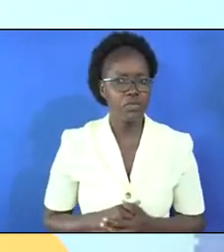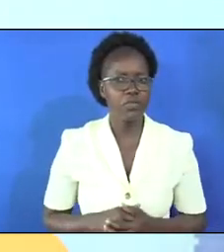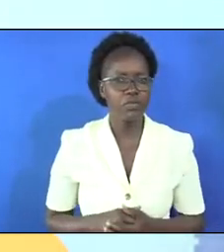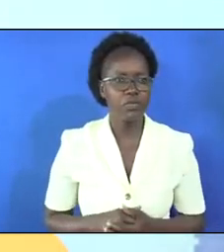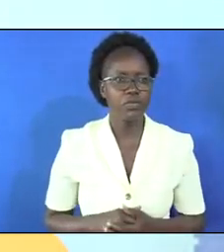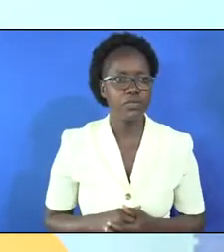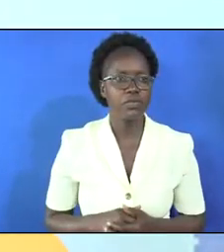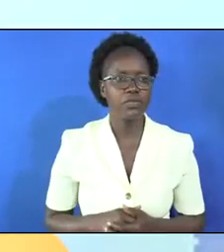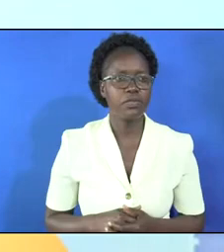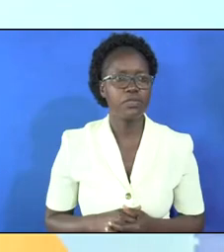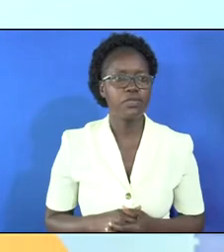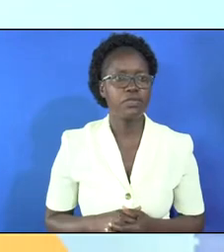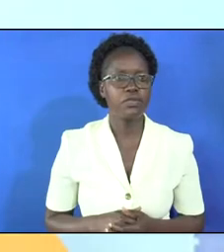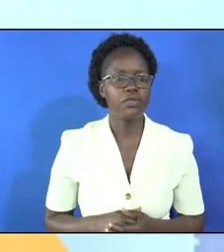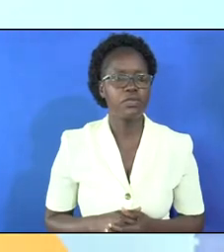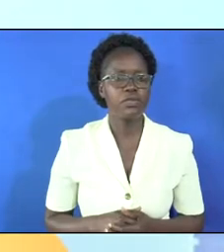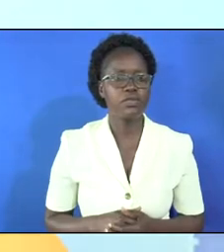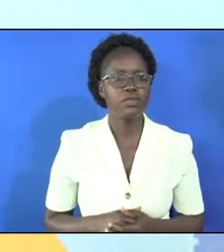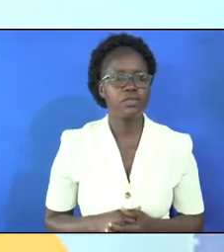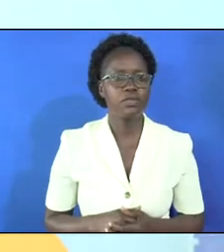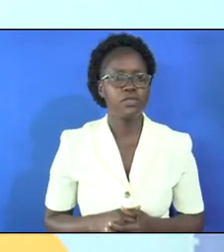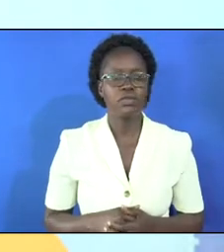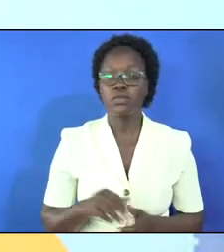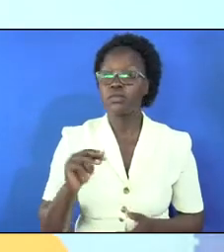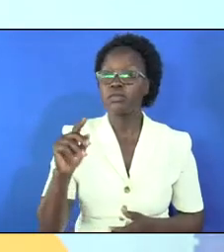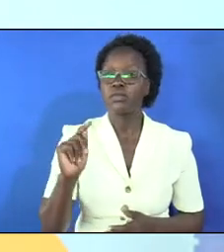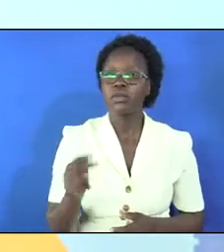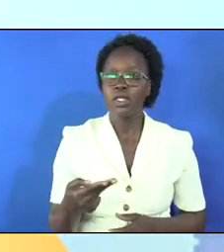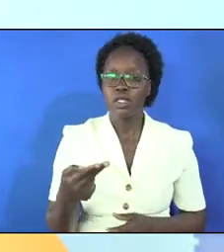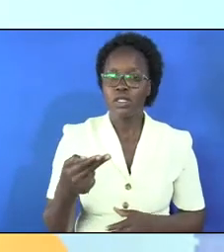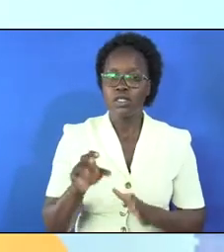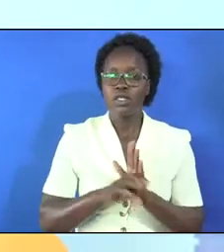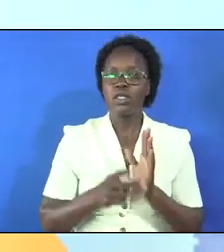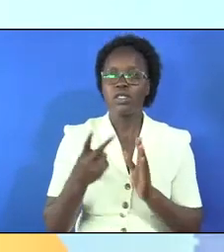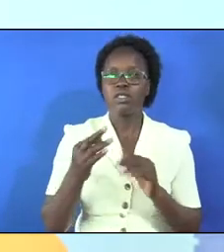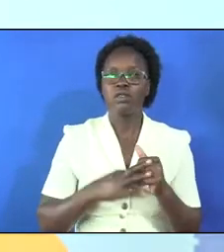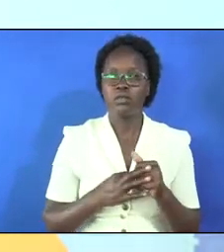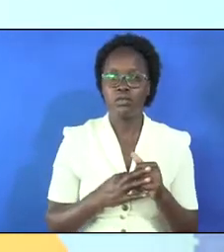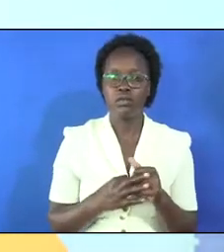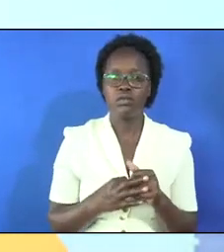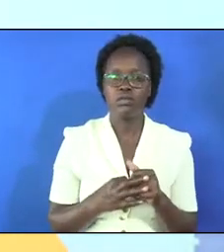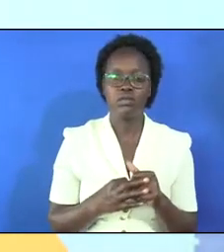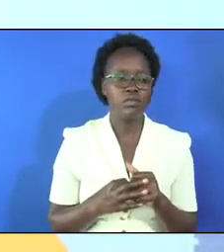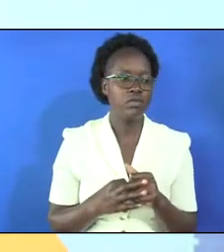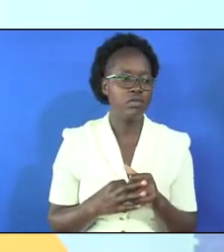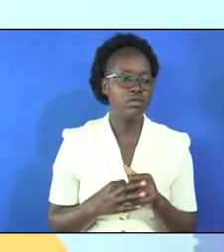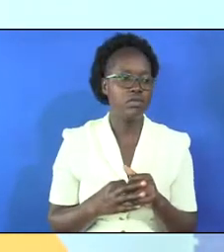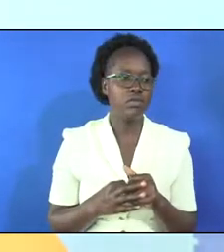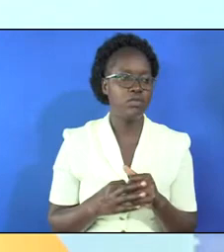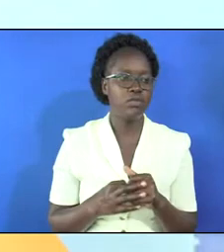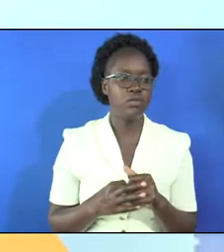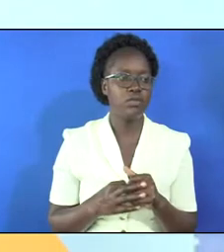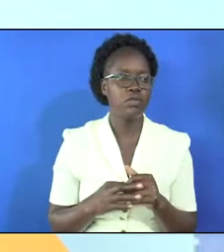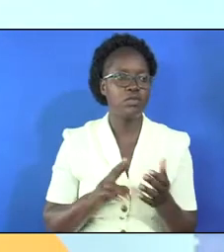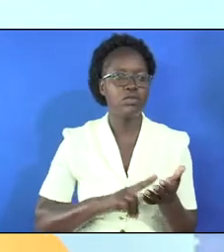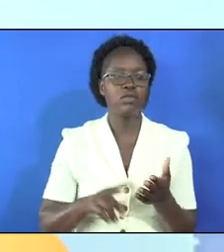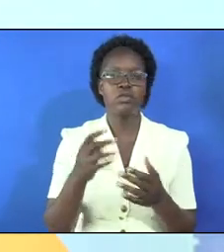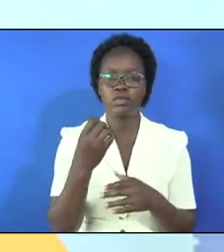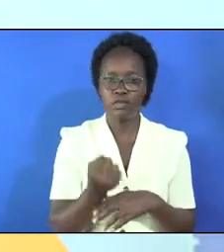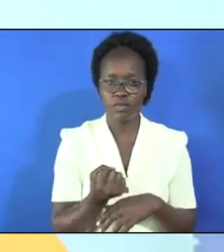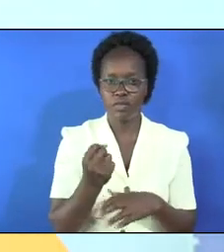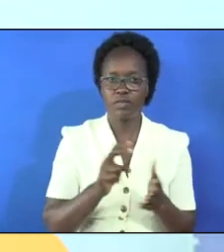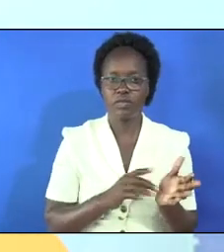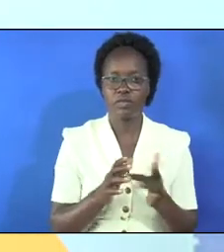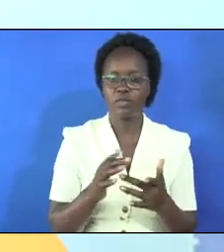verse and you can see this one just go back to matthew chapter 28 and see this one and in verse 5 the bible